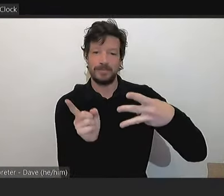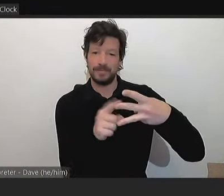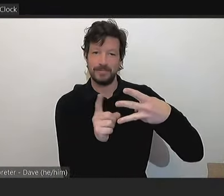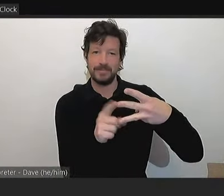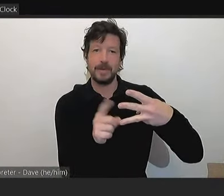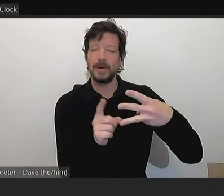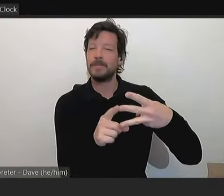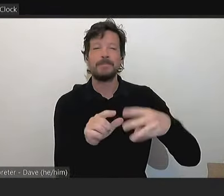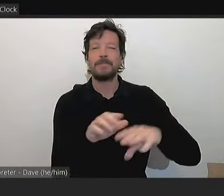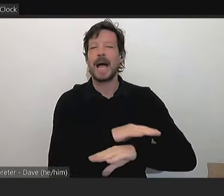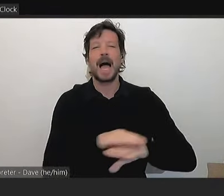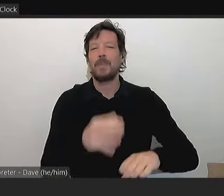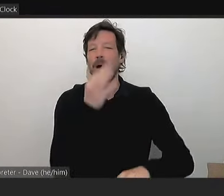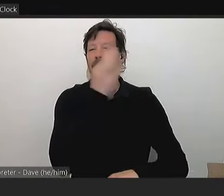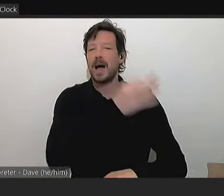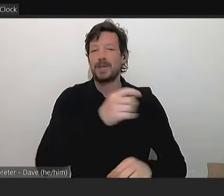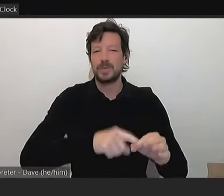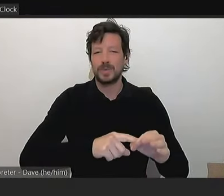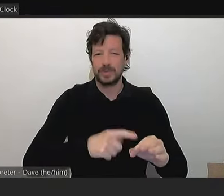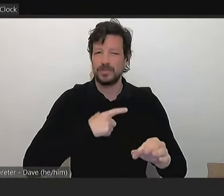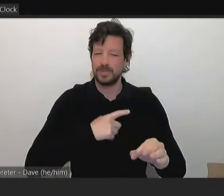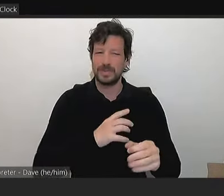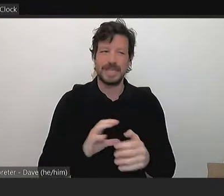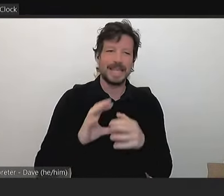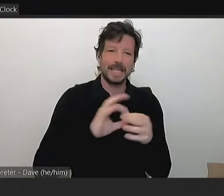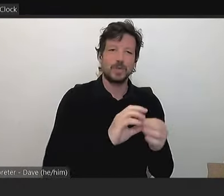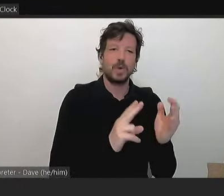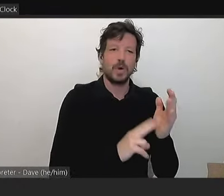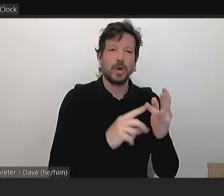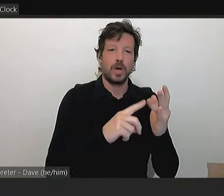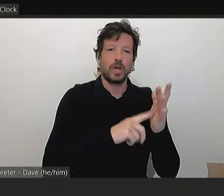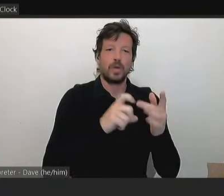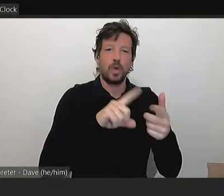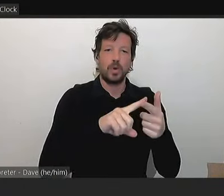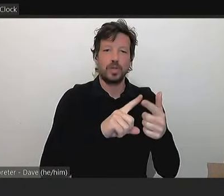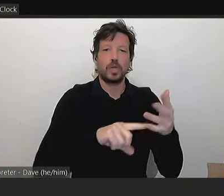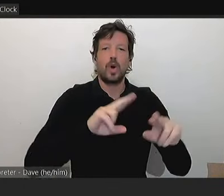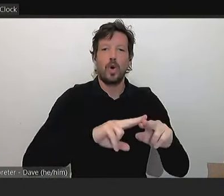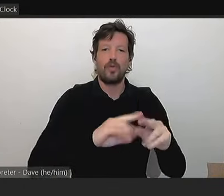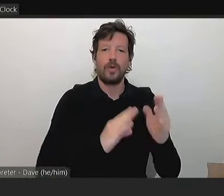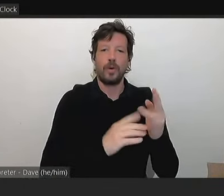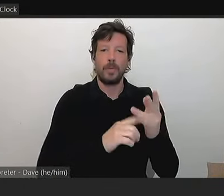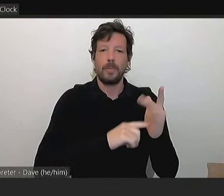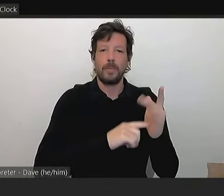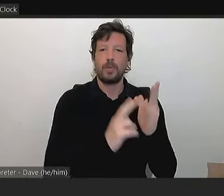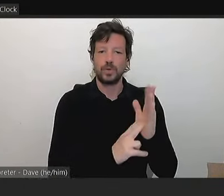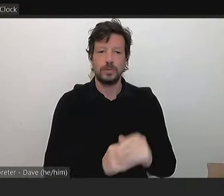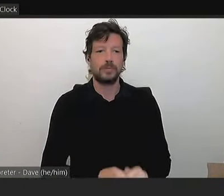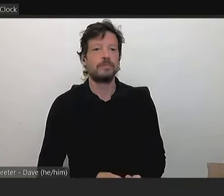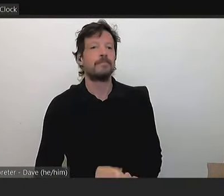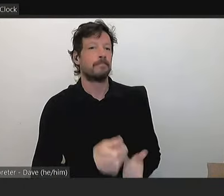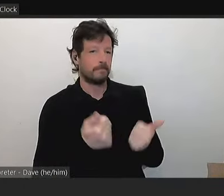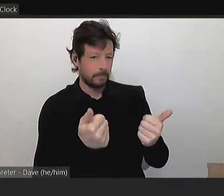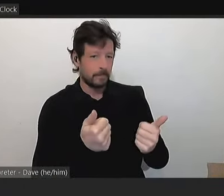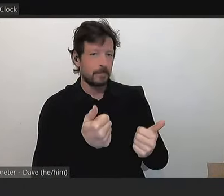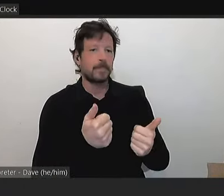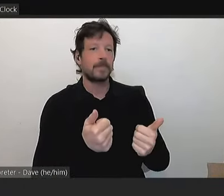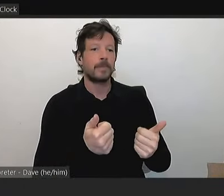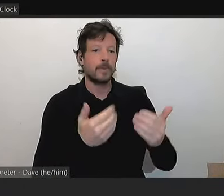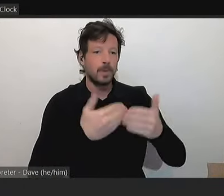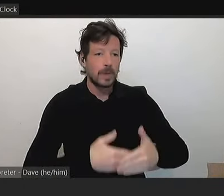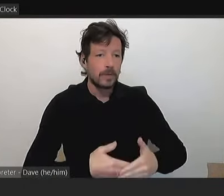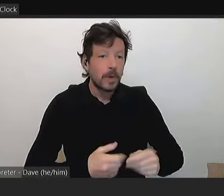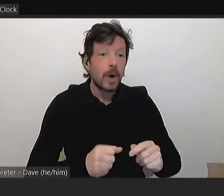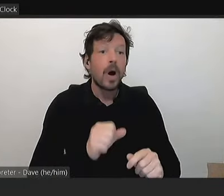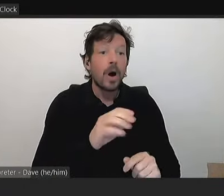permitted as it related to a notice of motion. Yep. understand that. Good evening, Mayor and Councillors. Peter, can you kindly